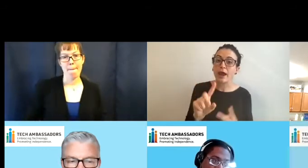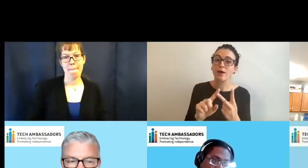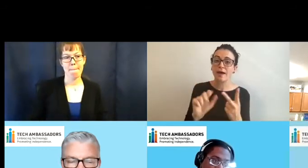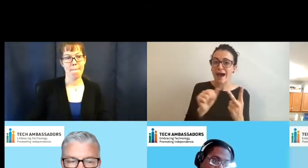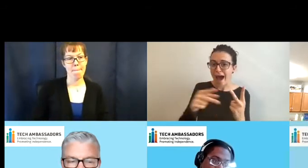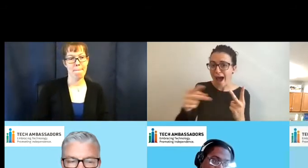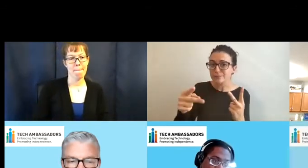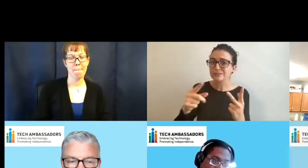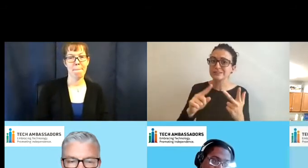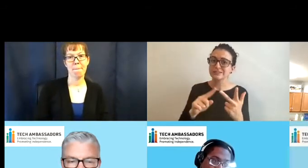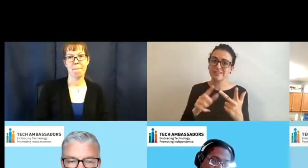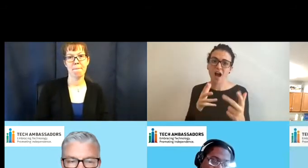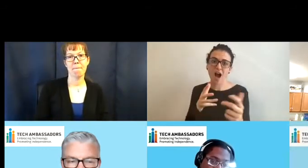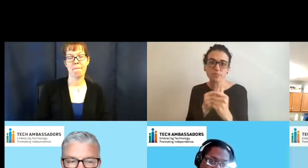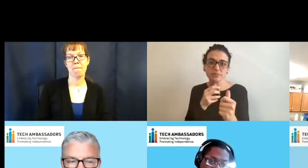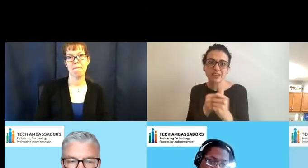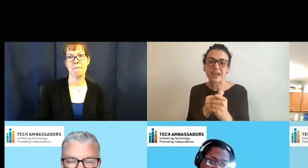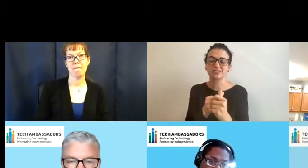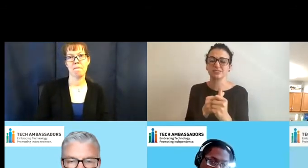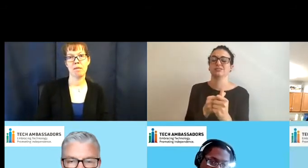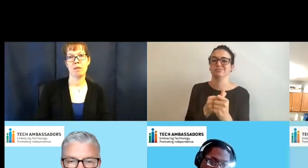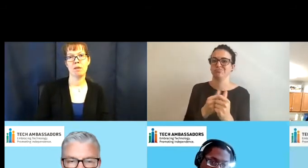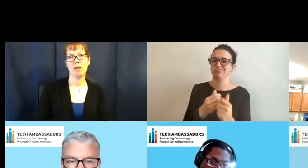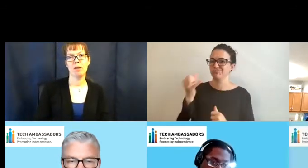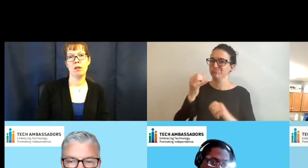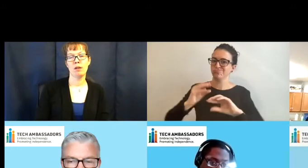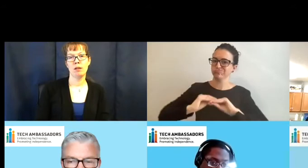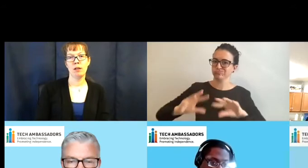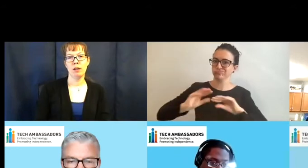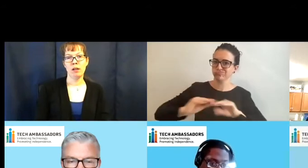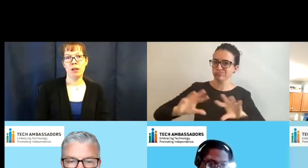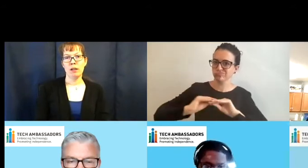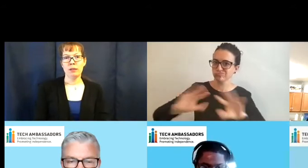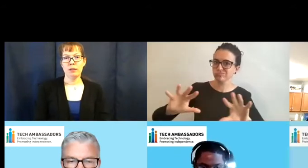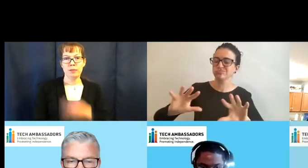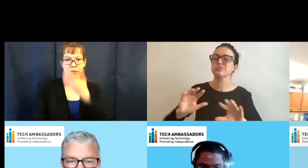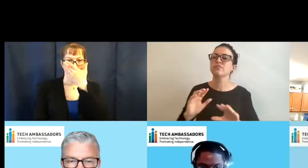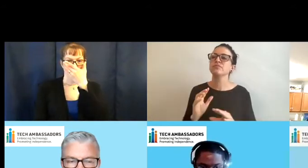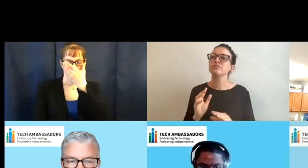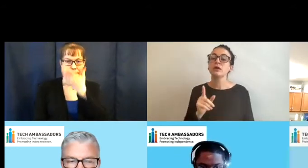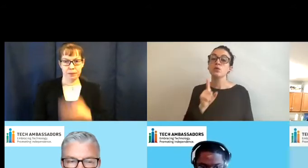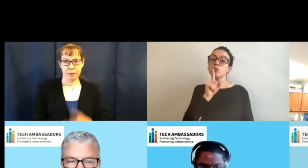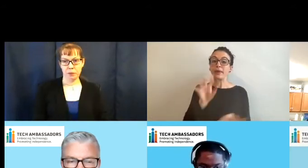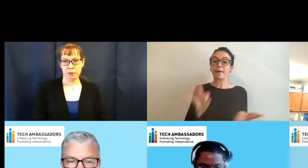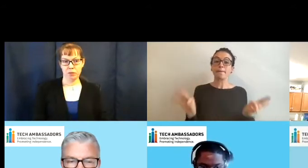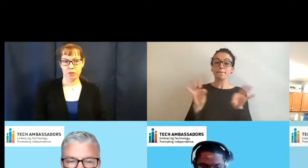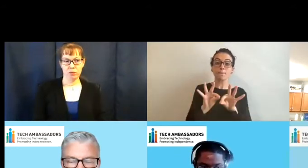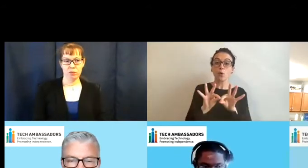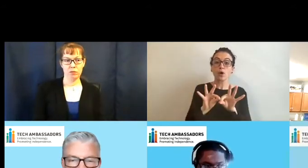And the interesting thing is, and I think one important thing is